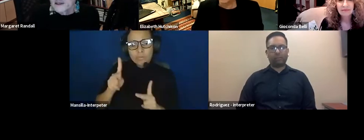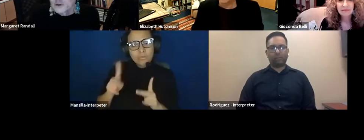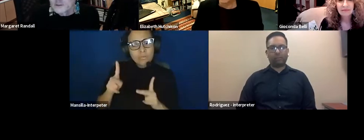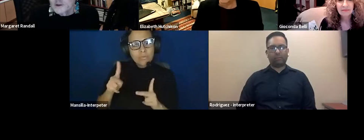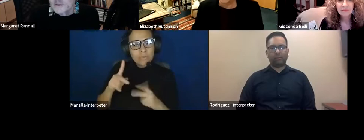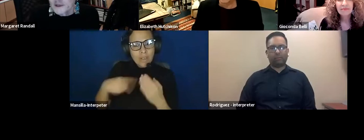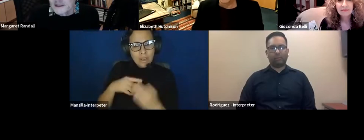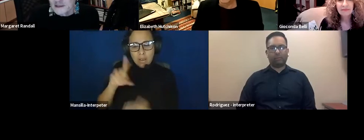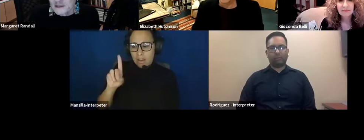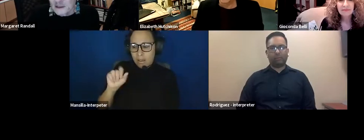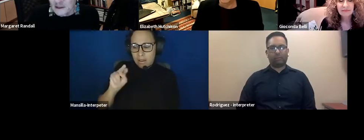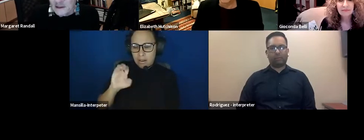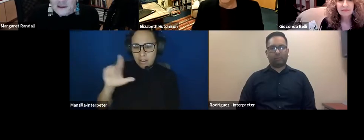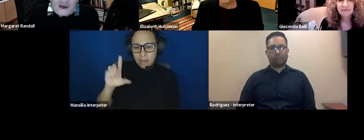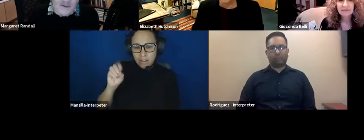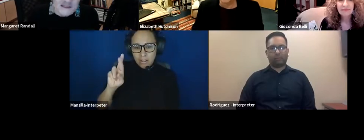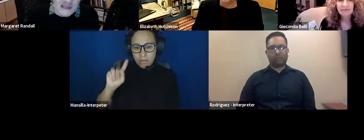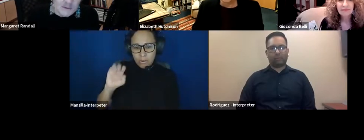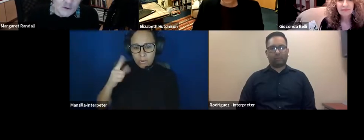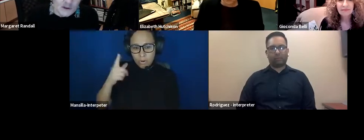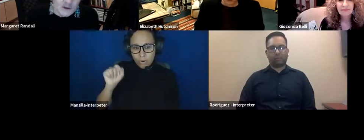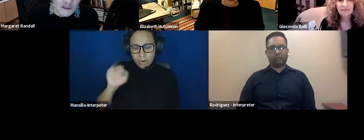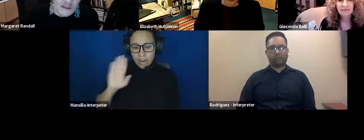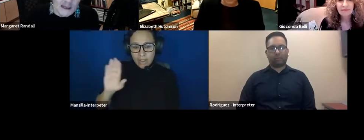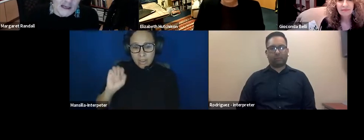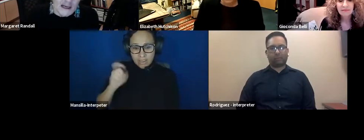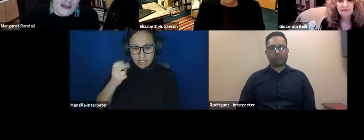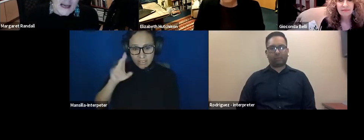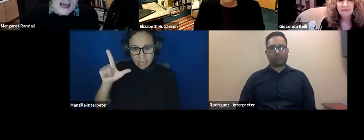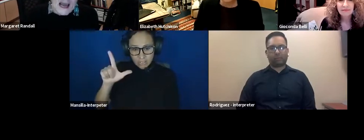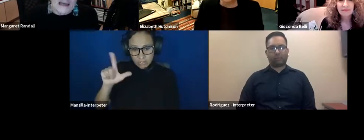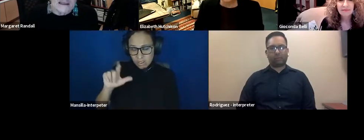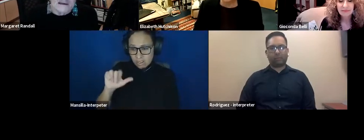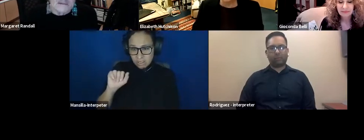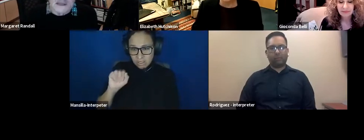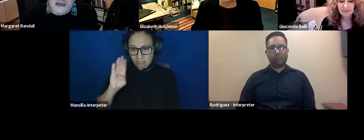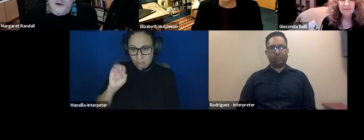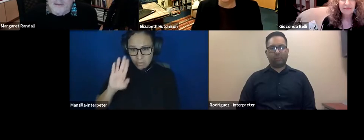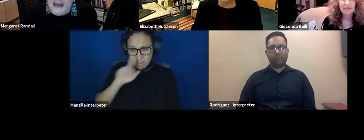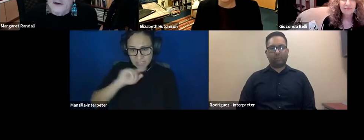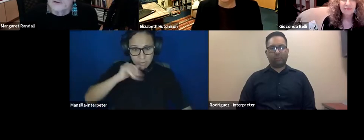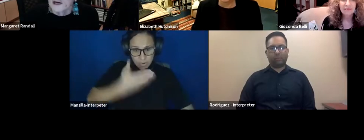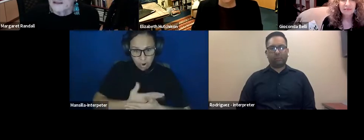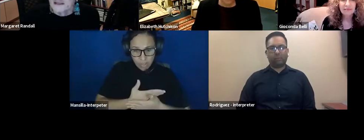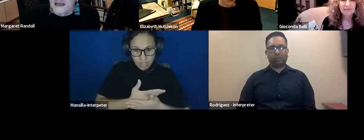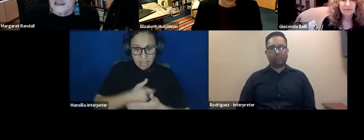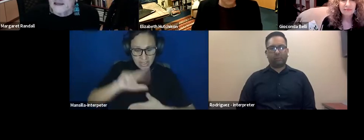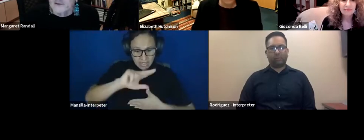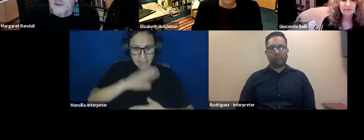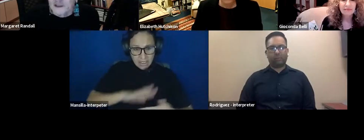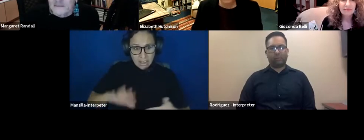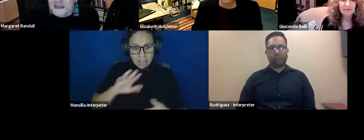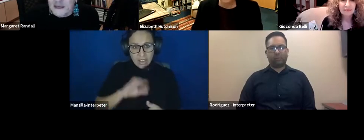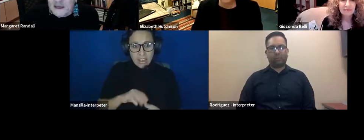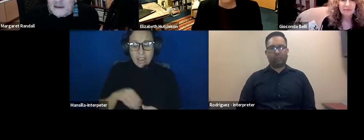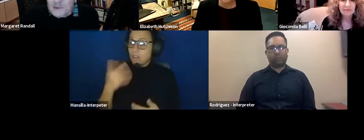sexual abuse of his, uh, of his stepdaughter. So in America, and, uh, saying, you know, a man who does that is not